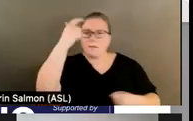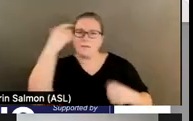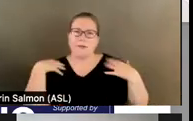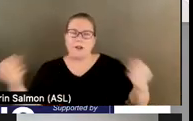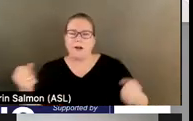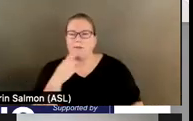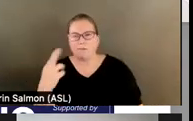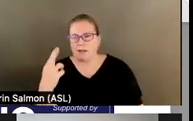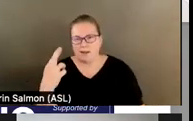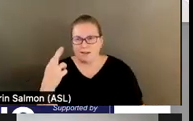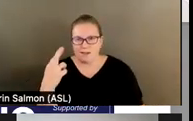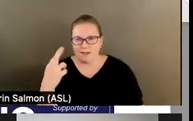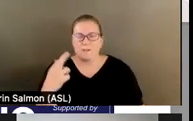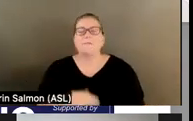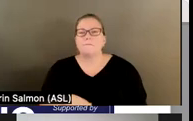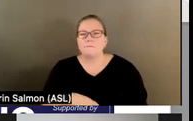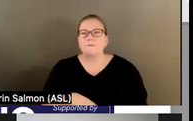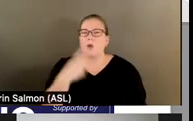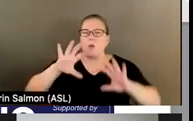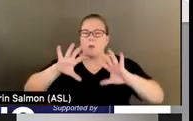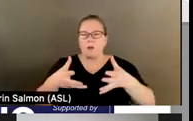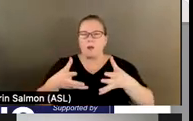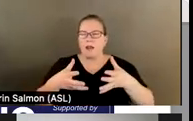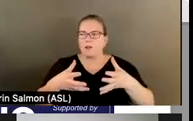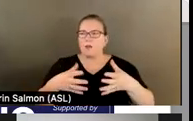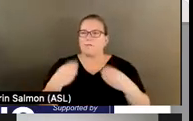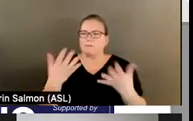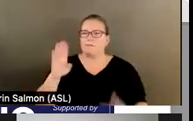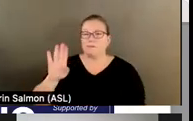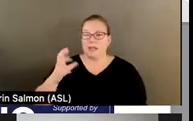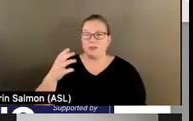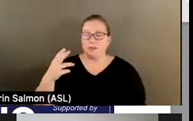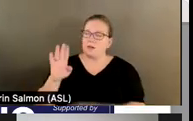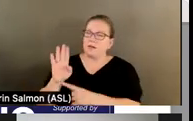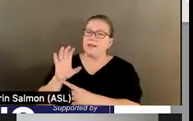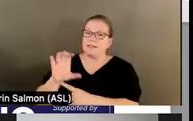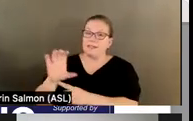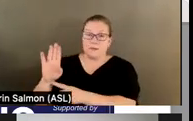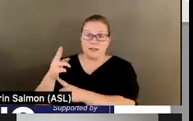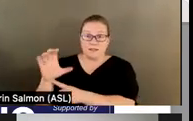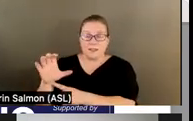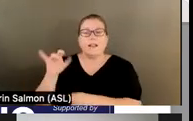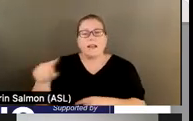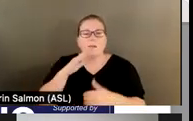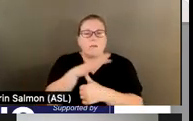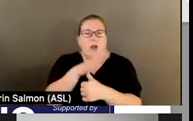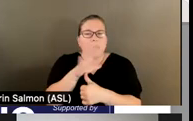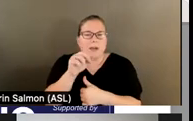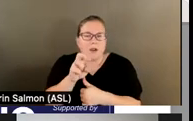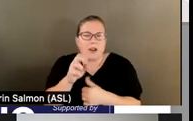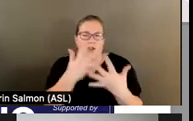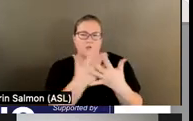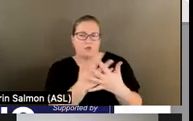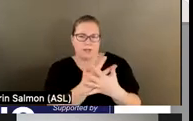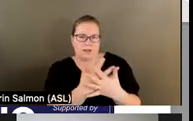service categories that you see provided by a CCBHC is primary care screening and monitoring. A CCBHC can